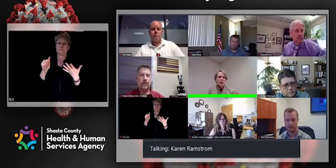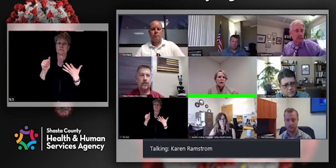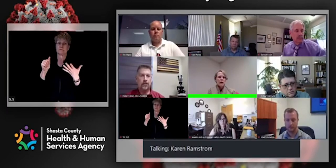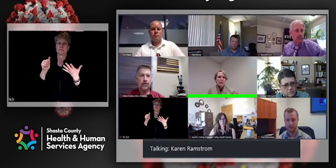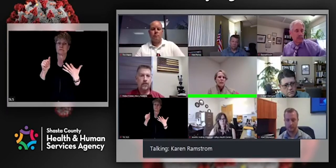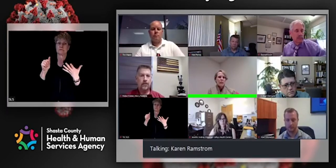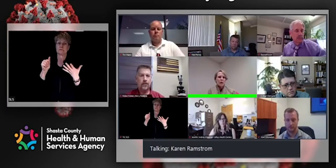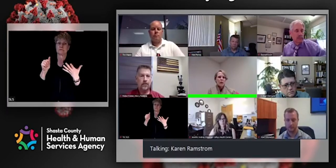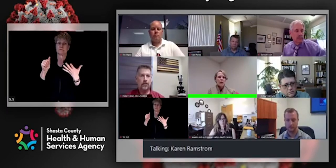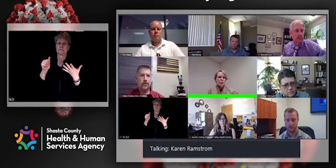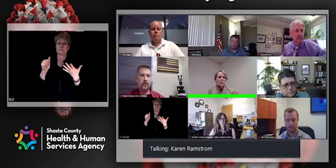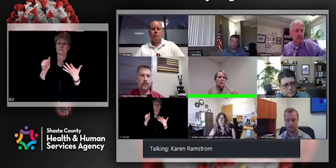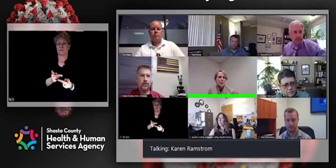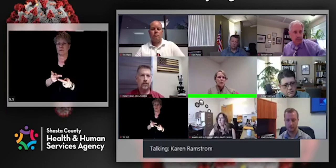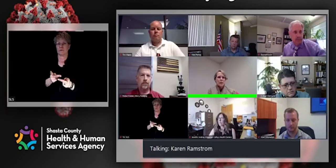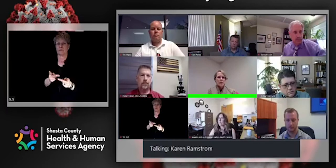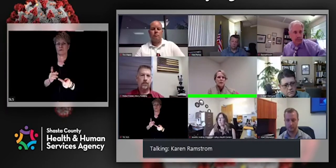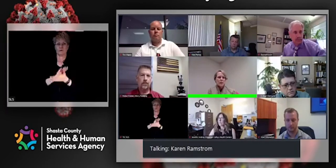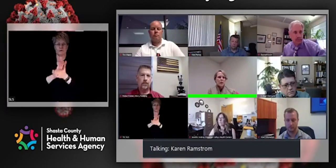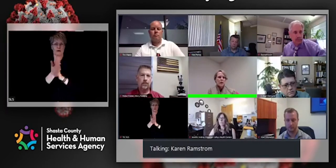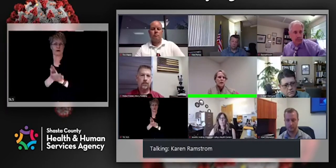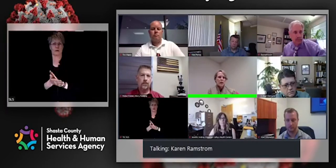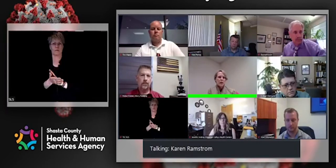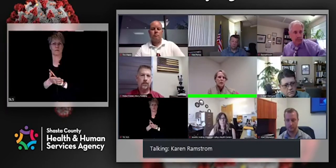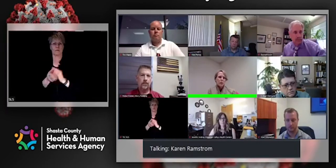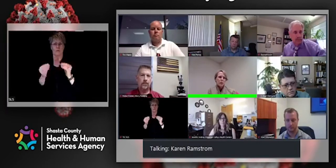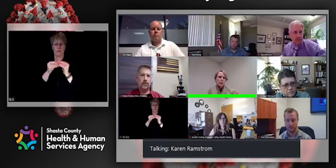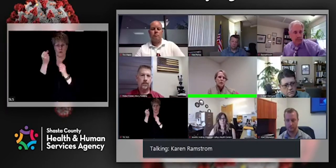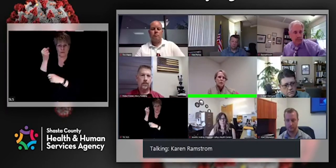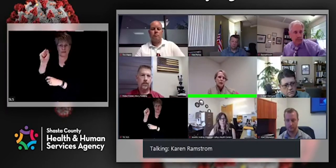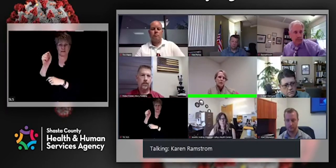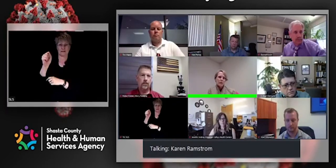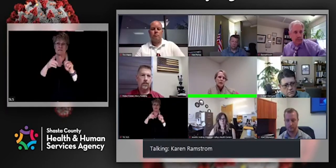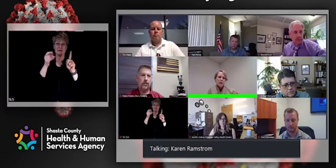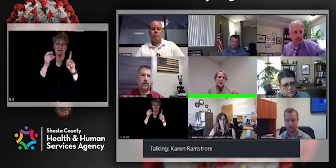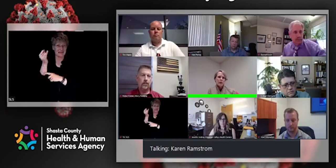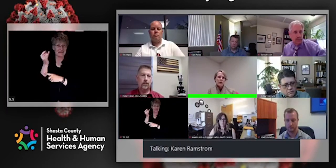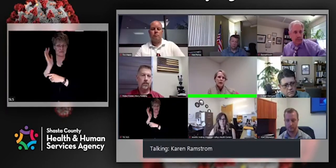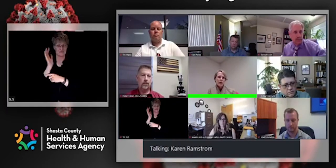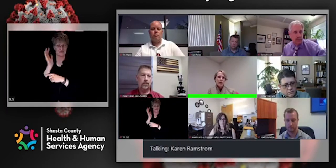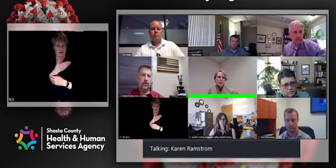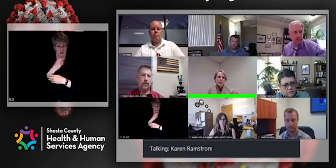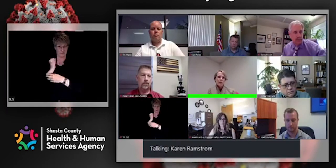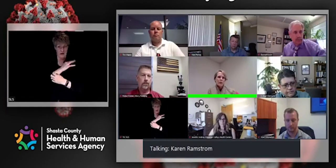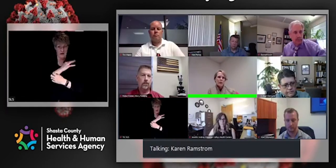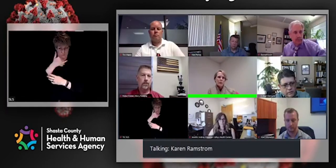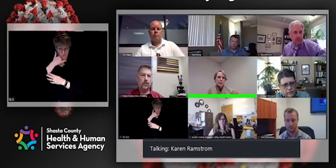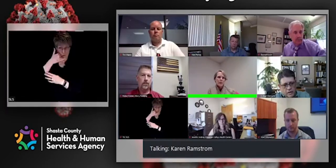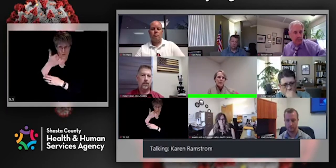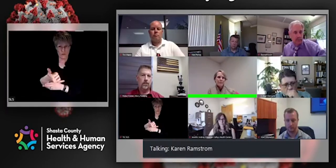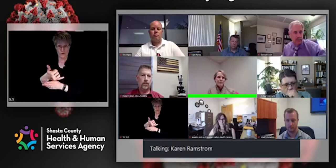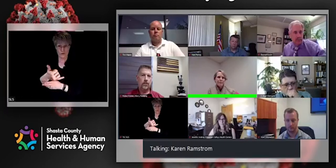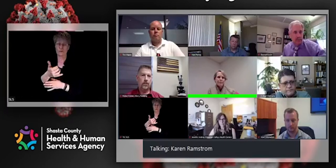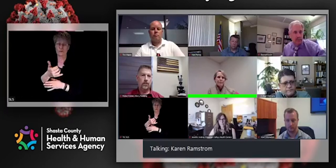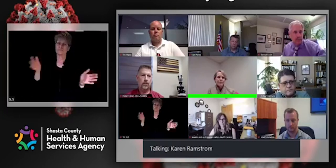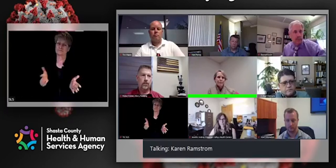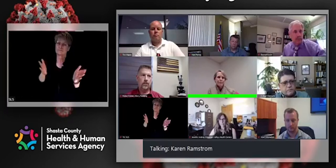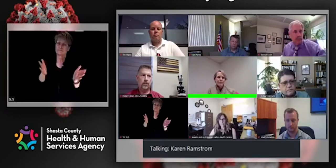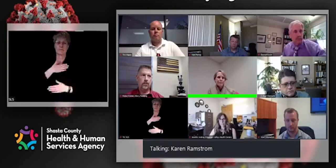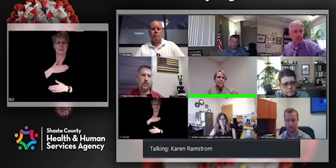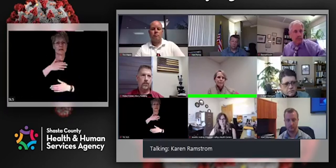staff call. Um, they're really doing their best to protect our community and they can really only do that if, if, um, if you talk with them.